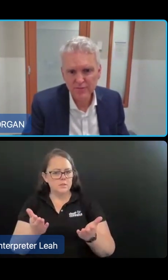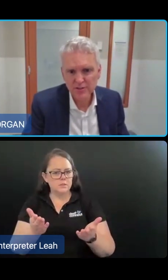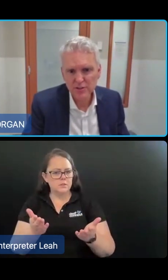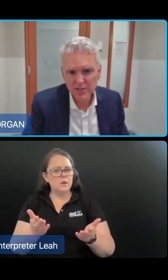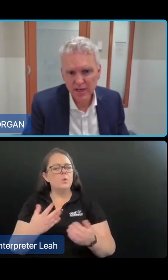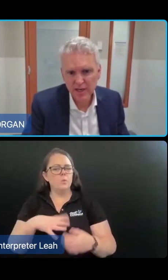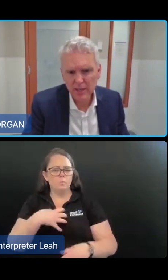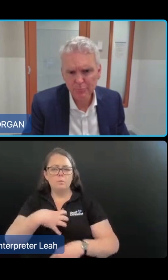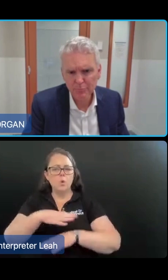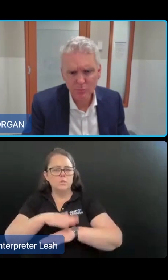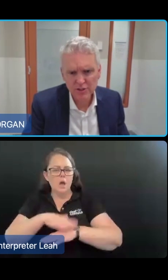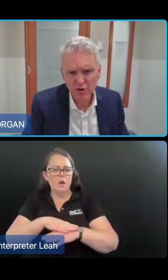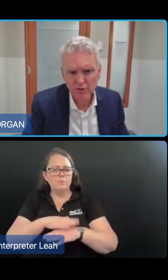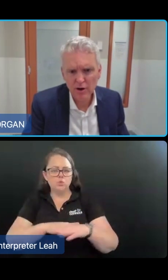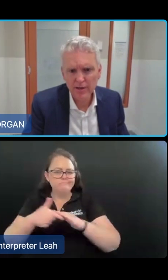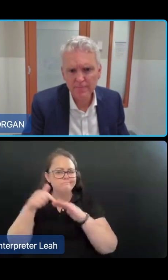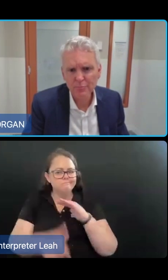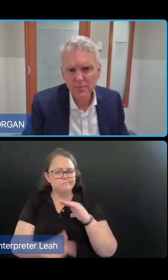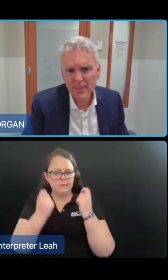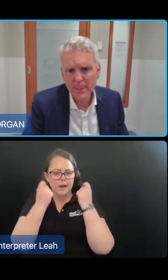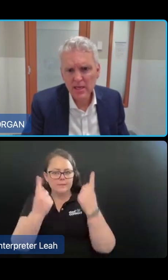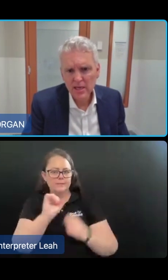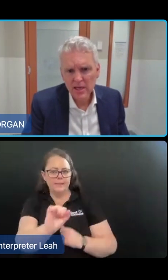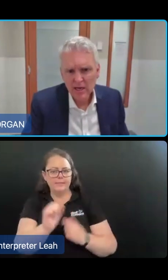use of services, particularly where it's not ongoing.